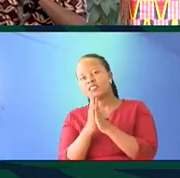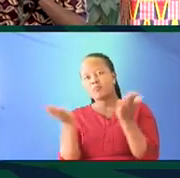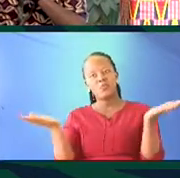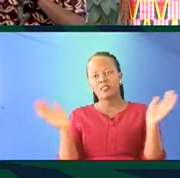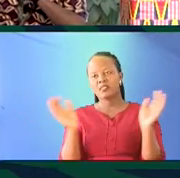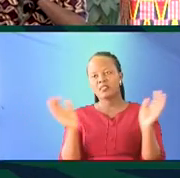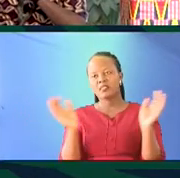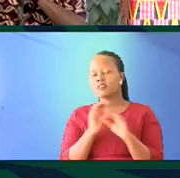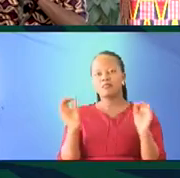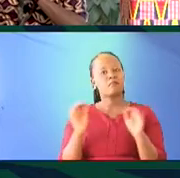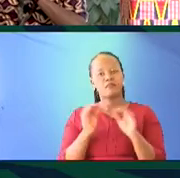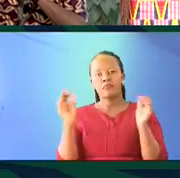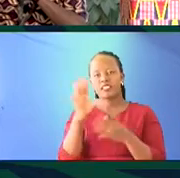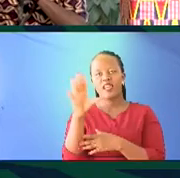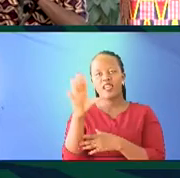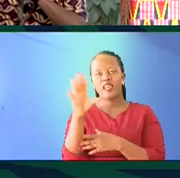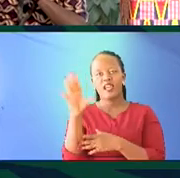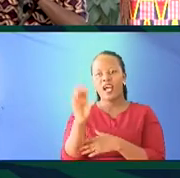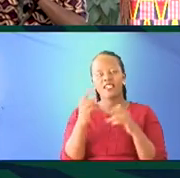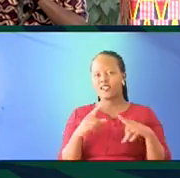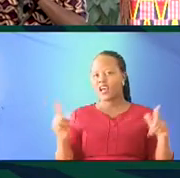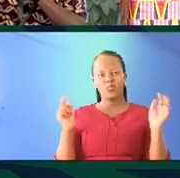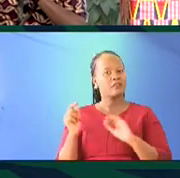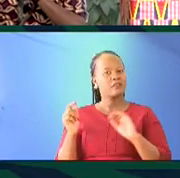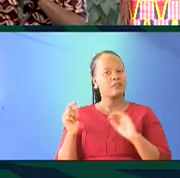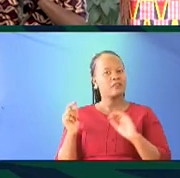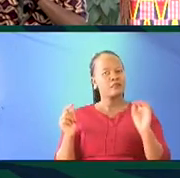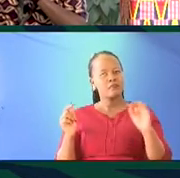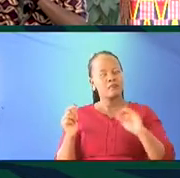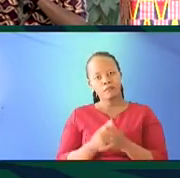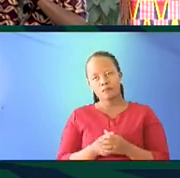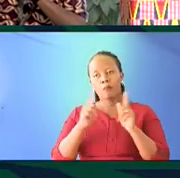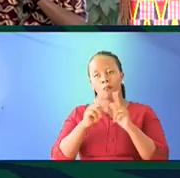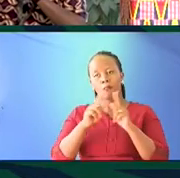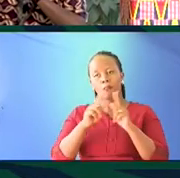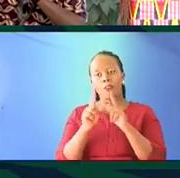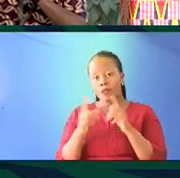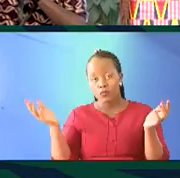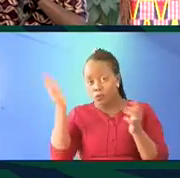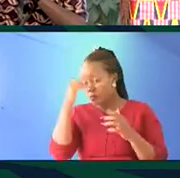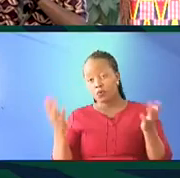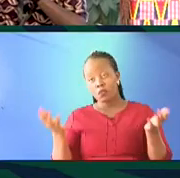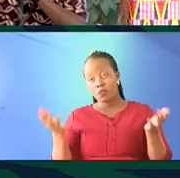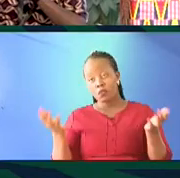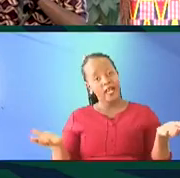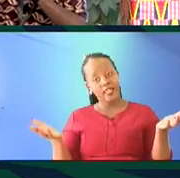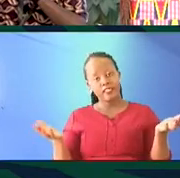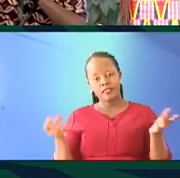books in indigenous African languages. PRA, because of, one,